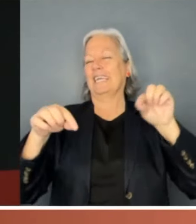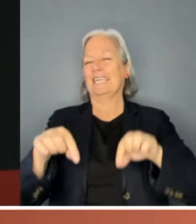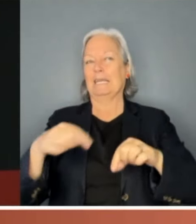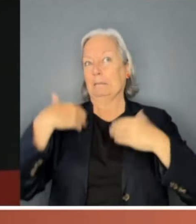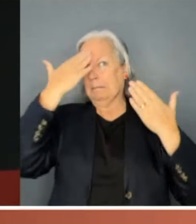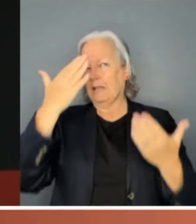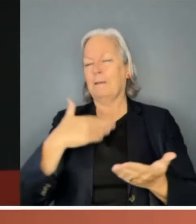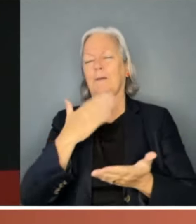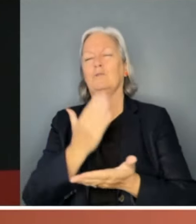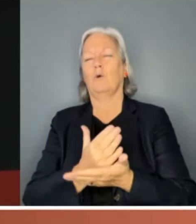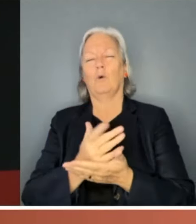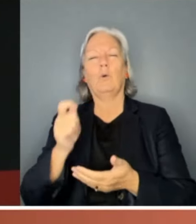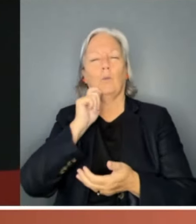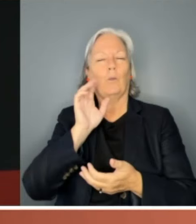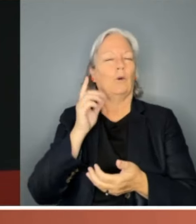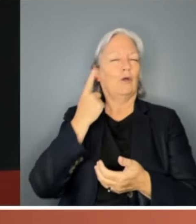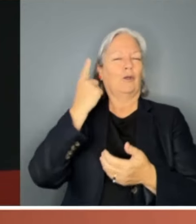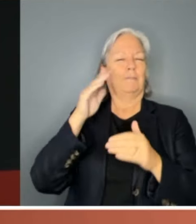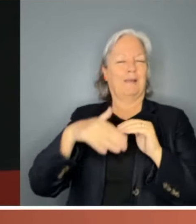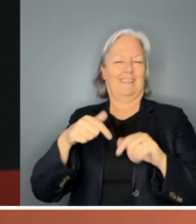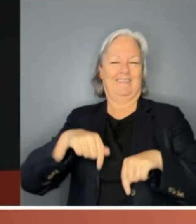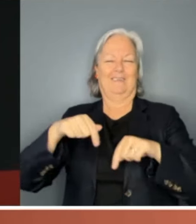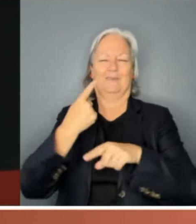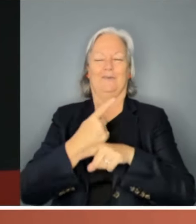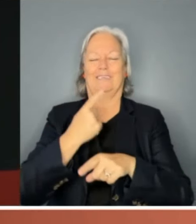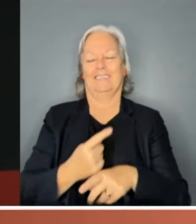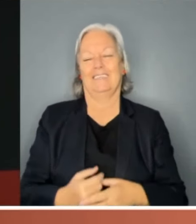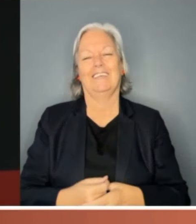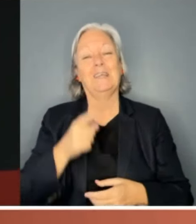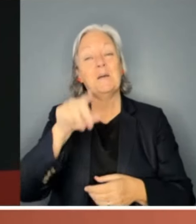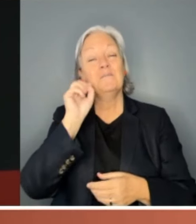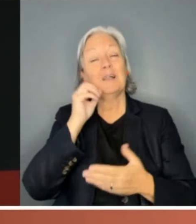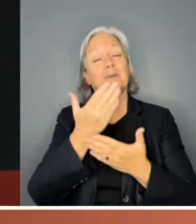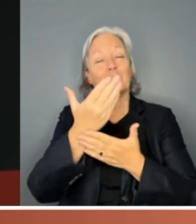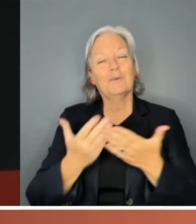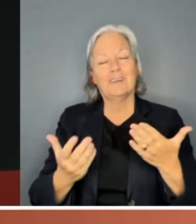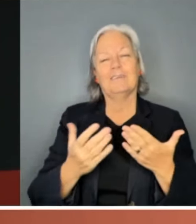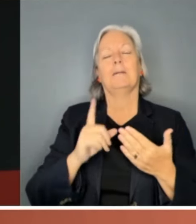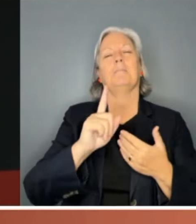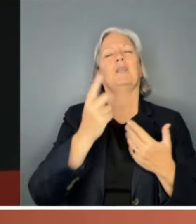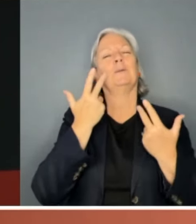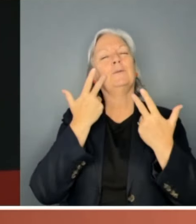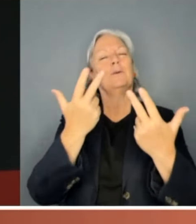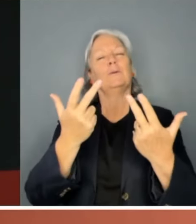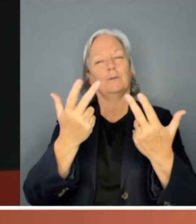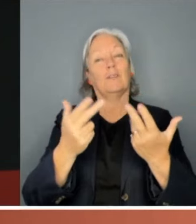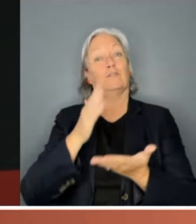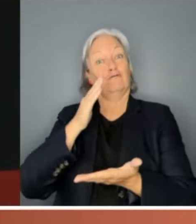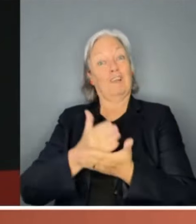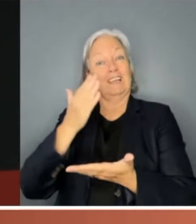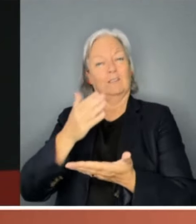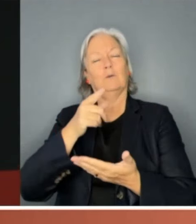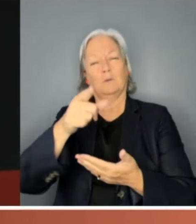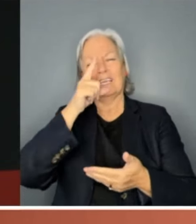hear about it. But anyway. But it's a funny story. But it also still demonstrates the reality that you can still be